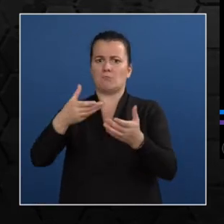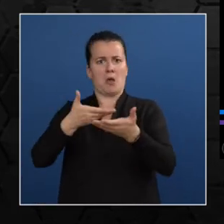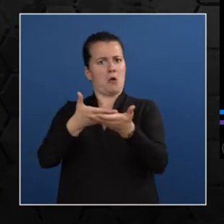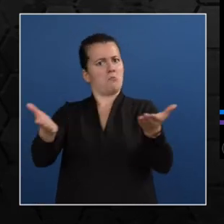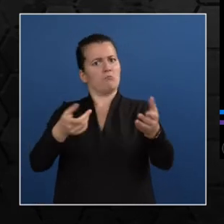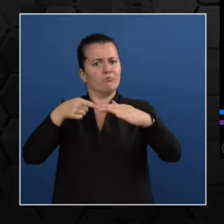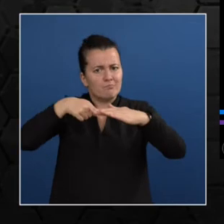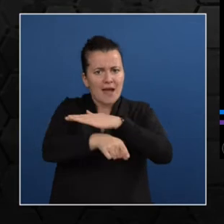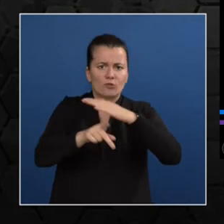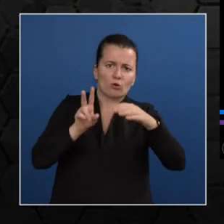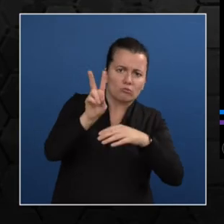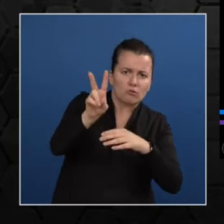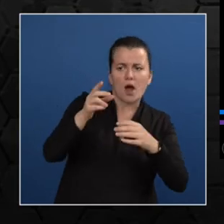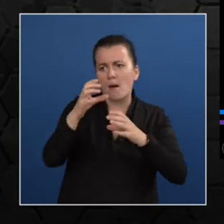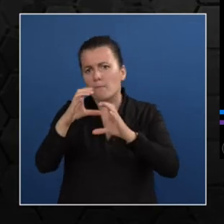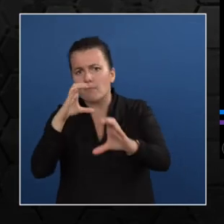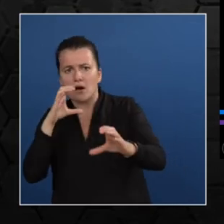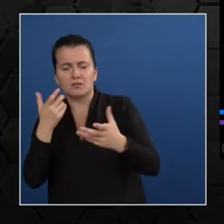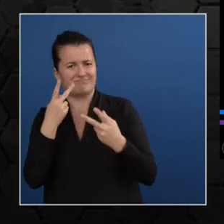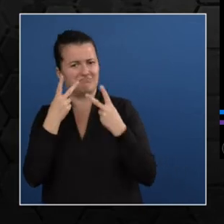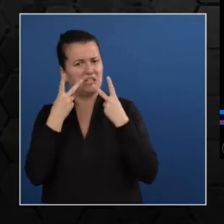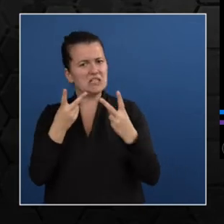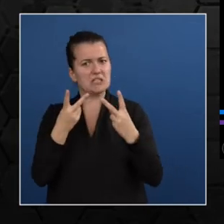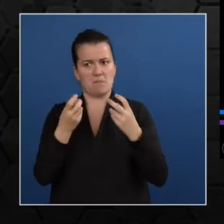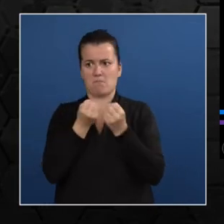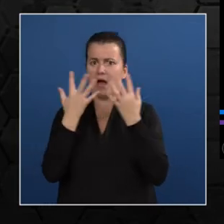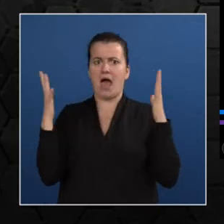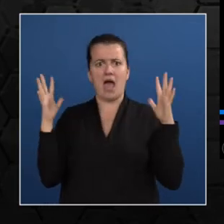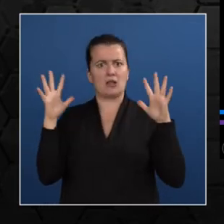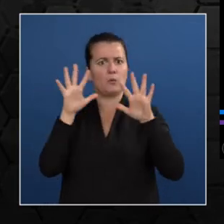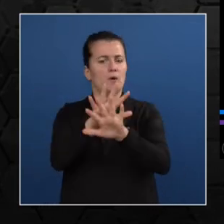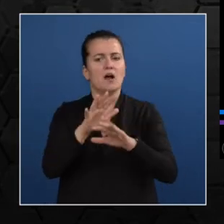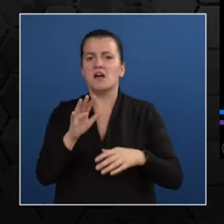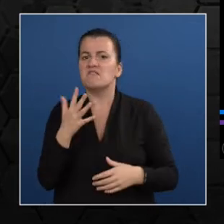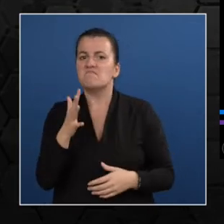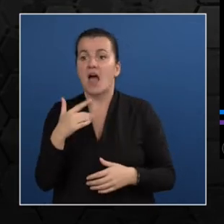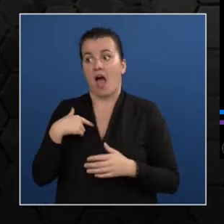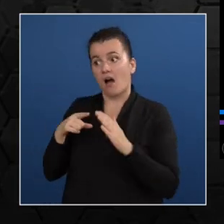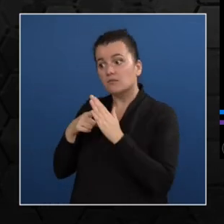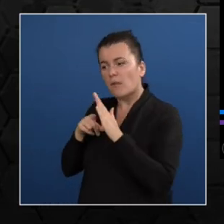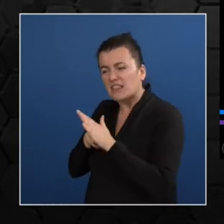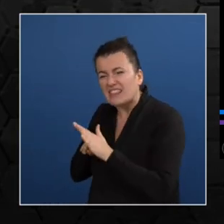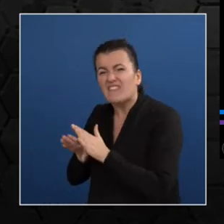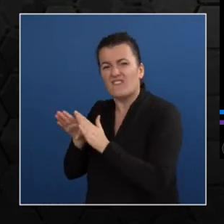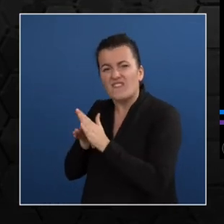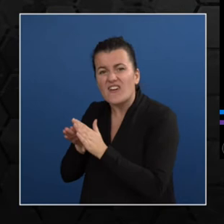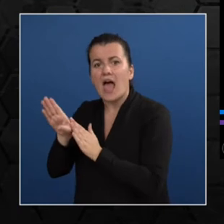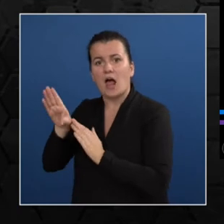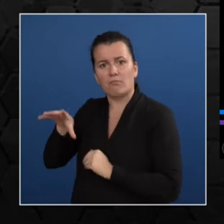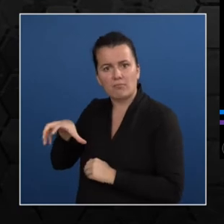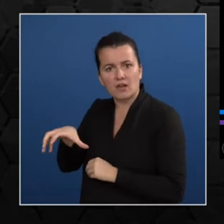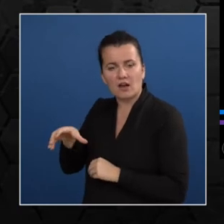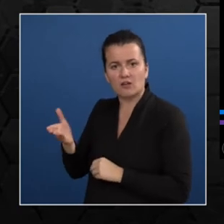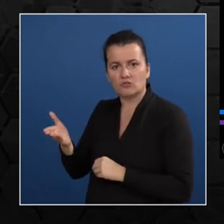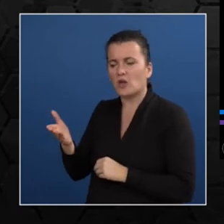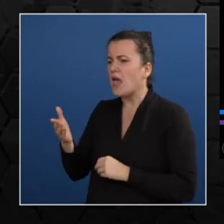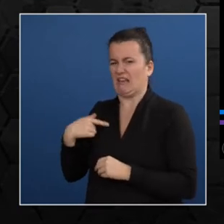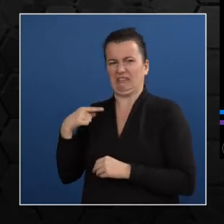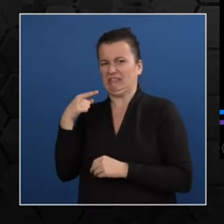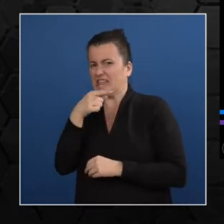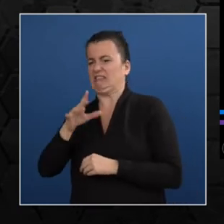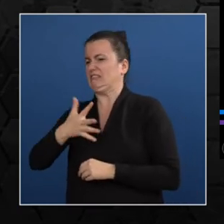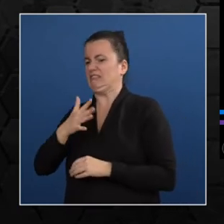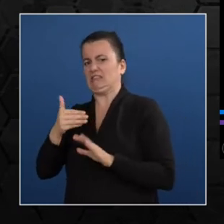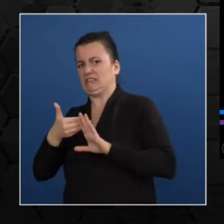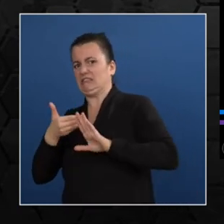underappreciated, especially in developing countries. This could be owed to qualitative and quantitative factors. So let's